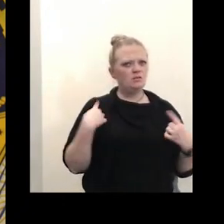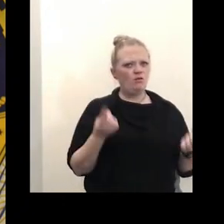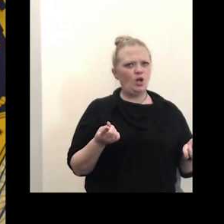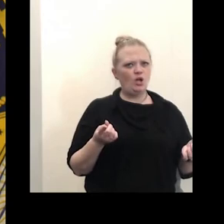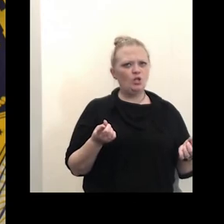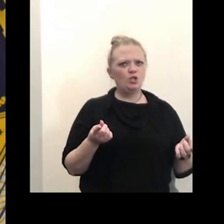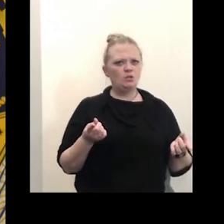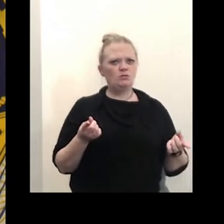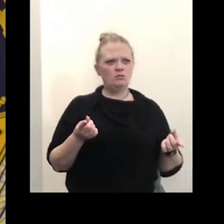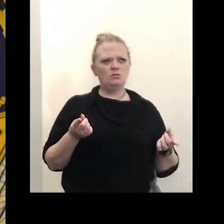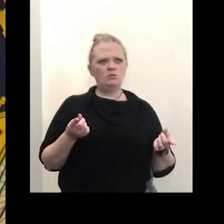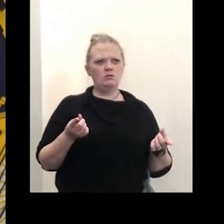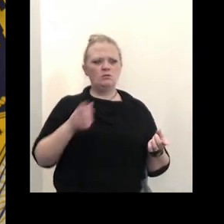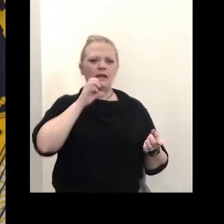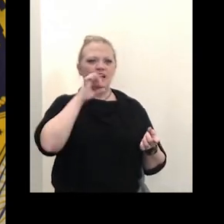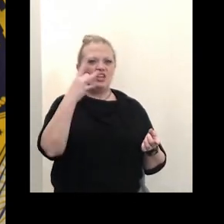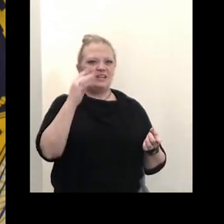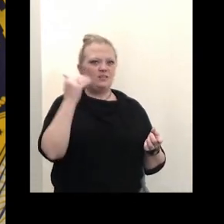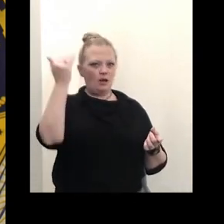those that are 18 and above